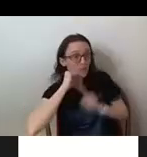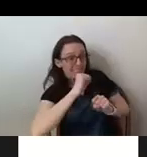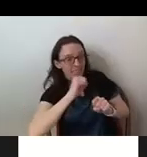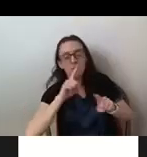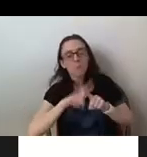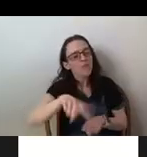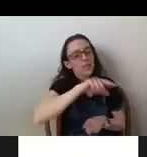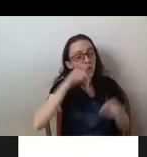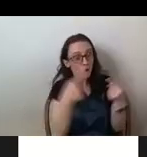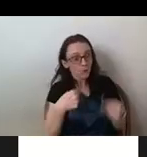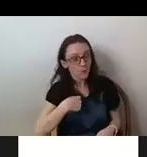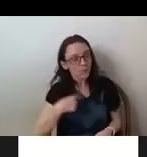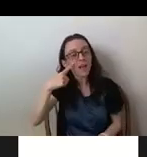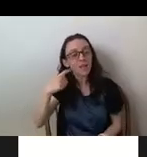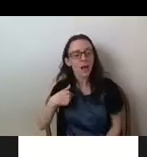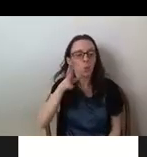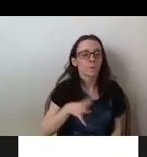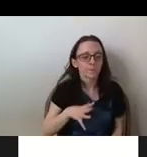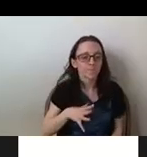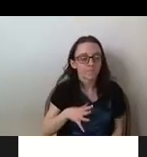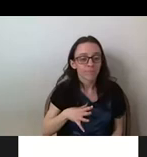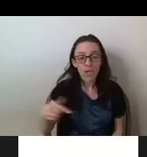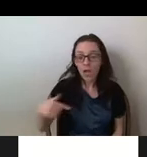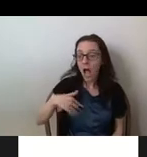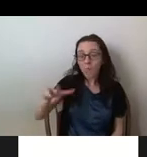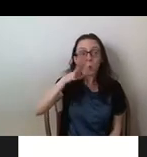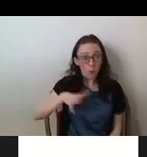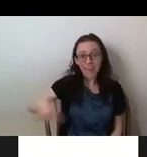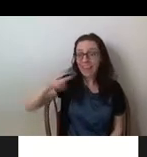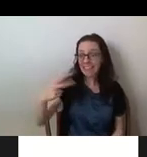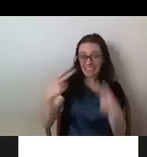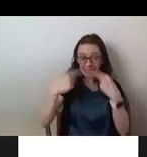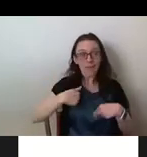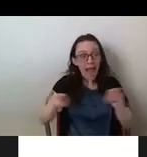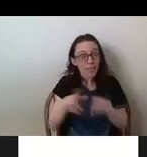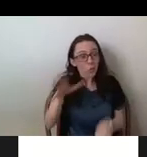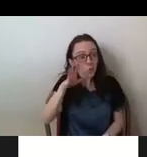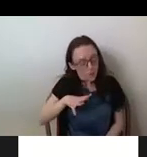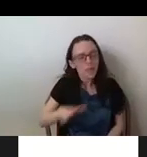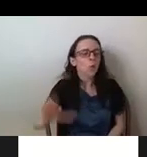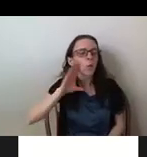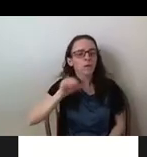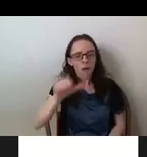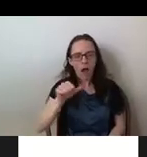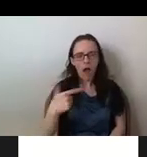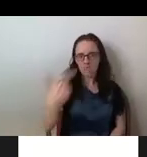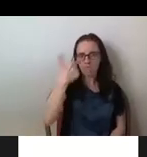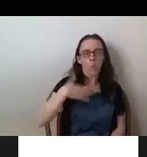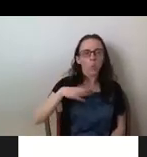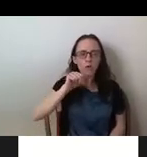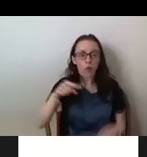Because she's a woman, there's a less chance of them actually trying to, you know, pull the gun towards her face as opposed to the other picture.